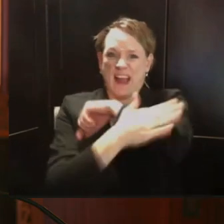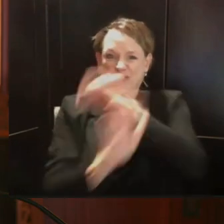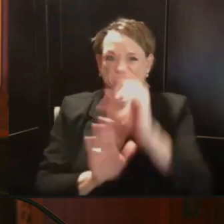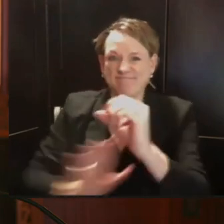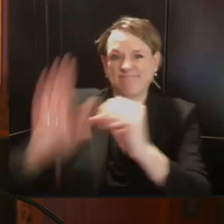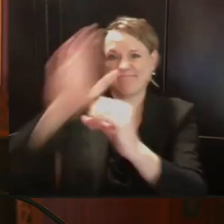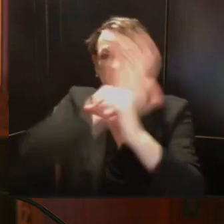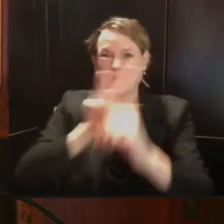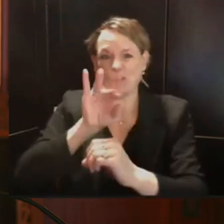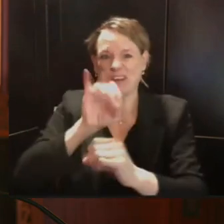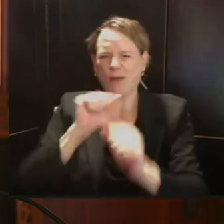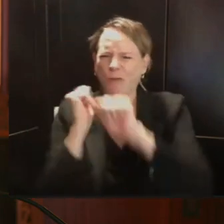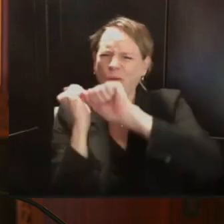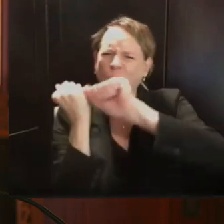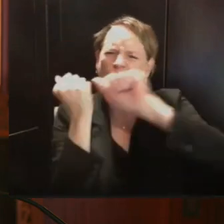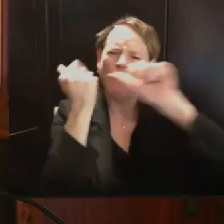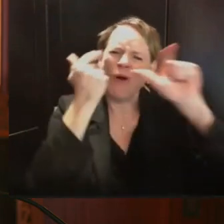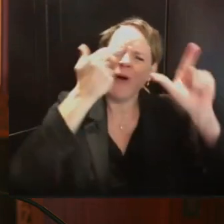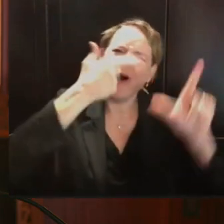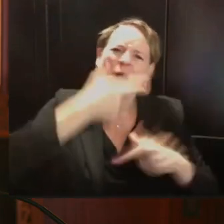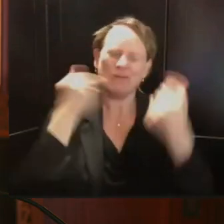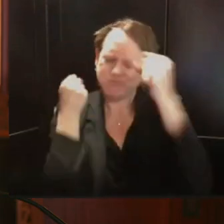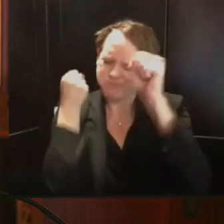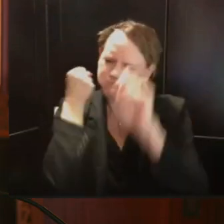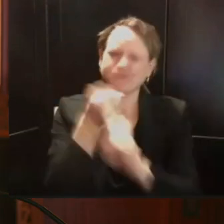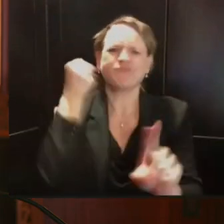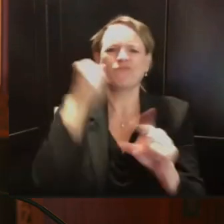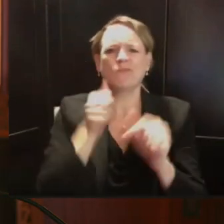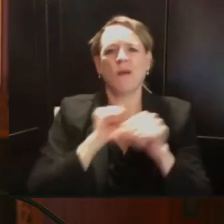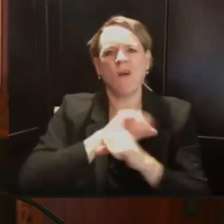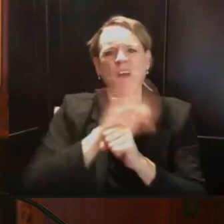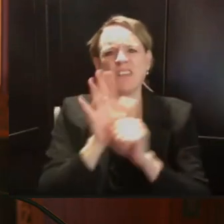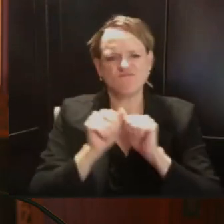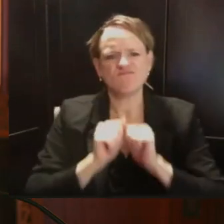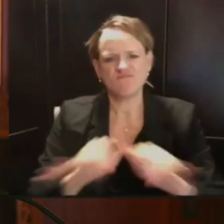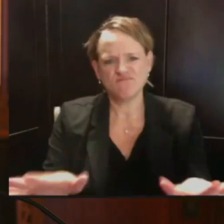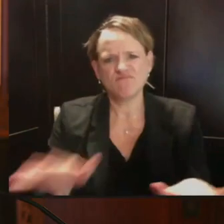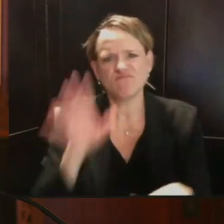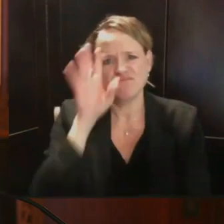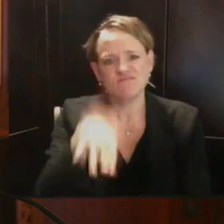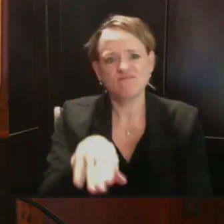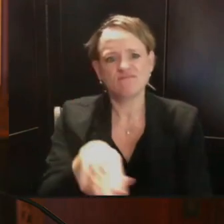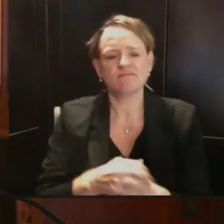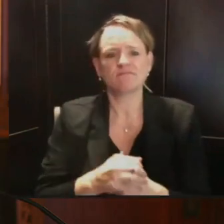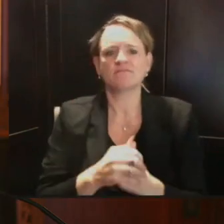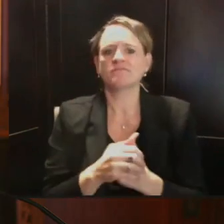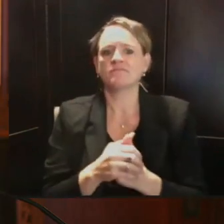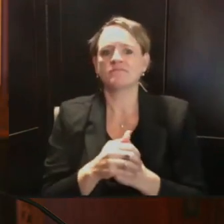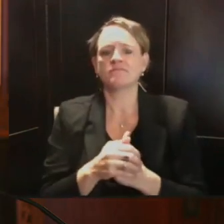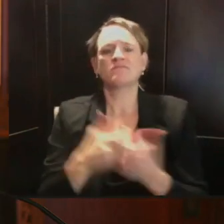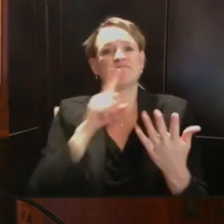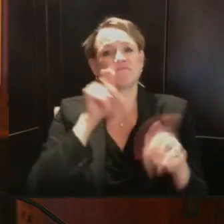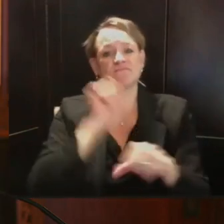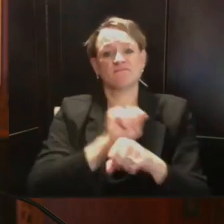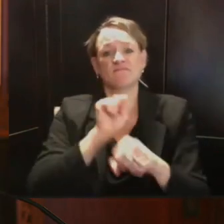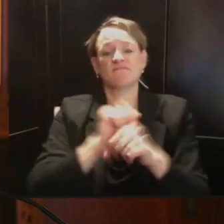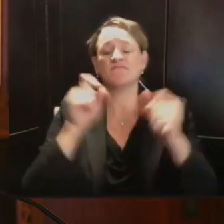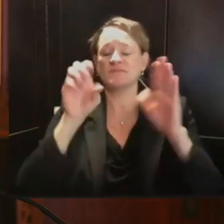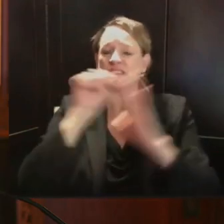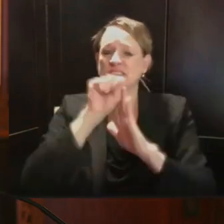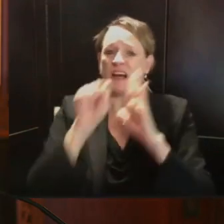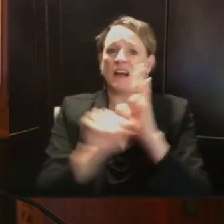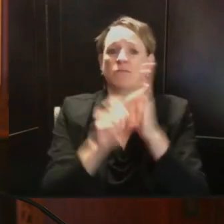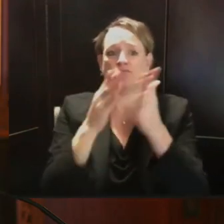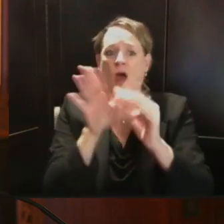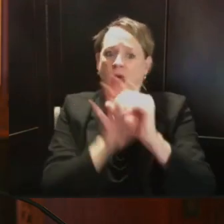challenge, and we must meet it with both statewide and individual action. That is why extending the mask